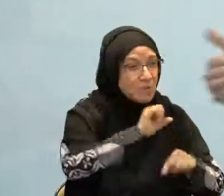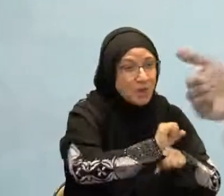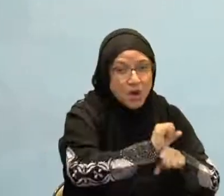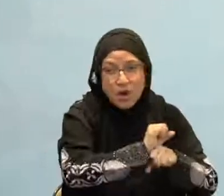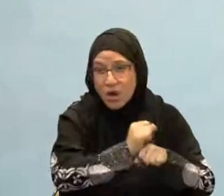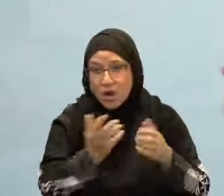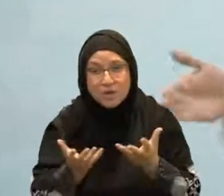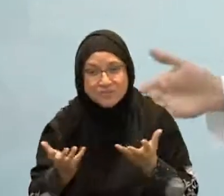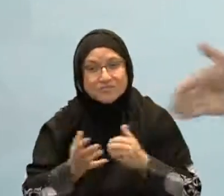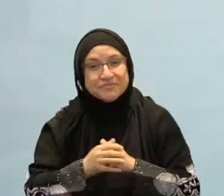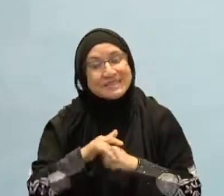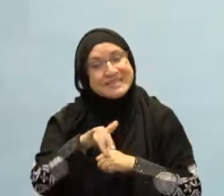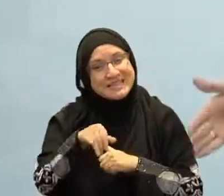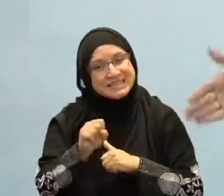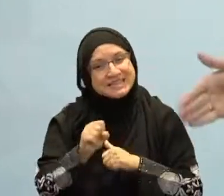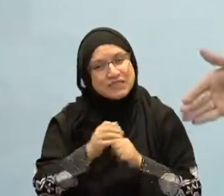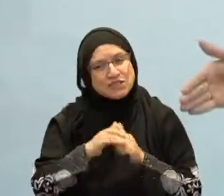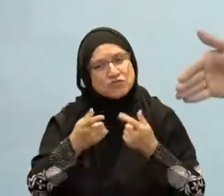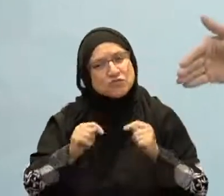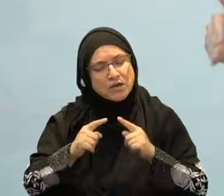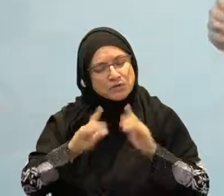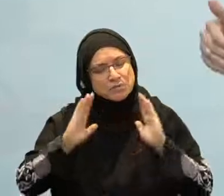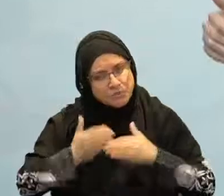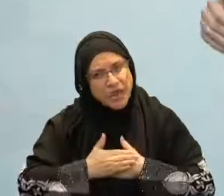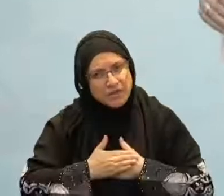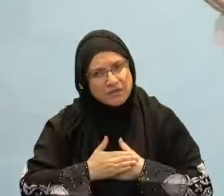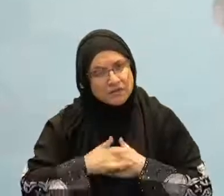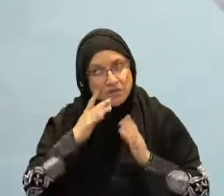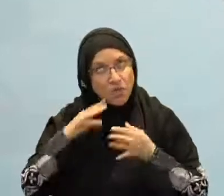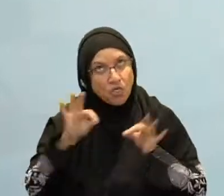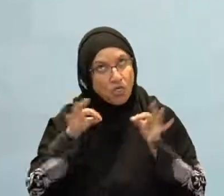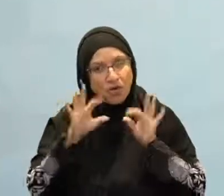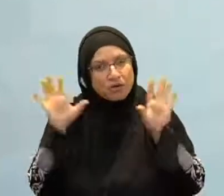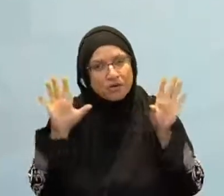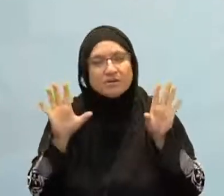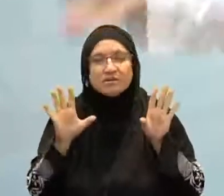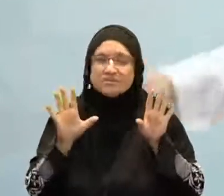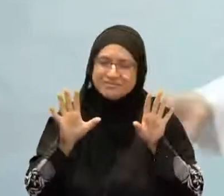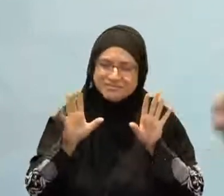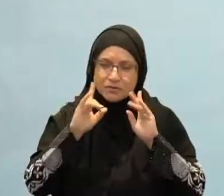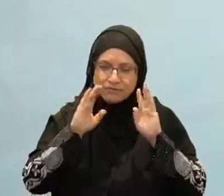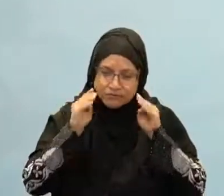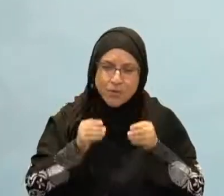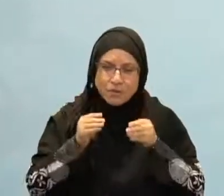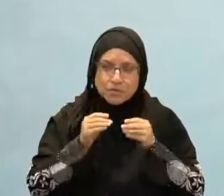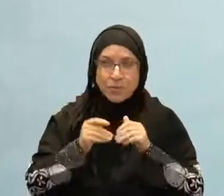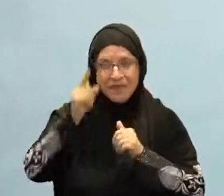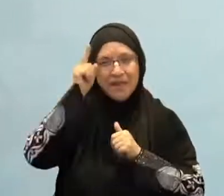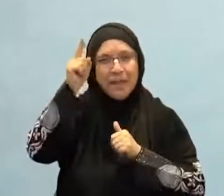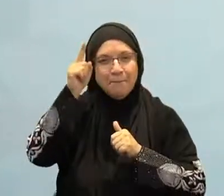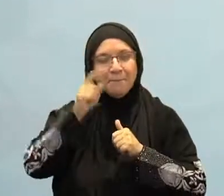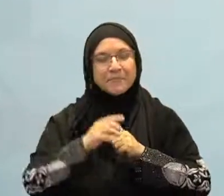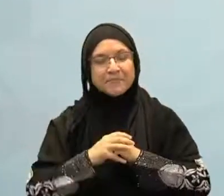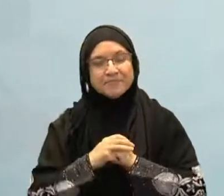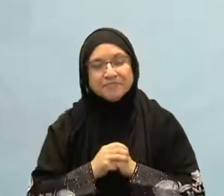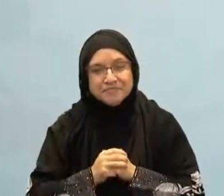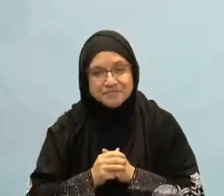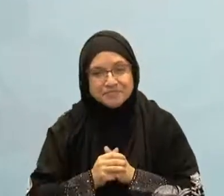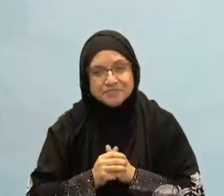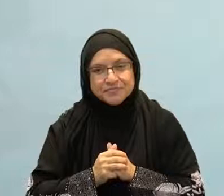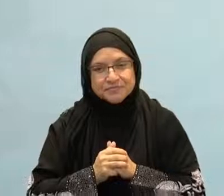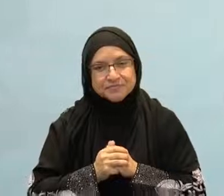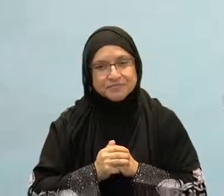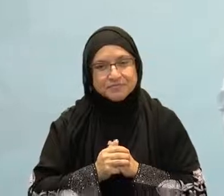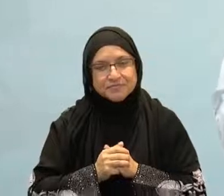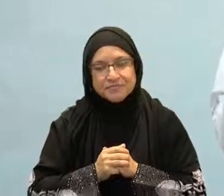Most people get distracted in their prayer, as Ibn al-Qayyim rahimahullah said, by the appointments of what comes next. So you're in salah,